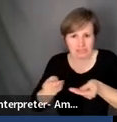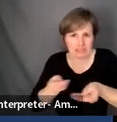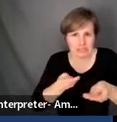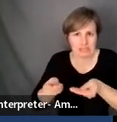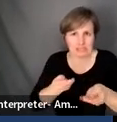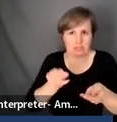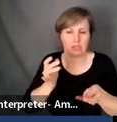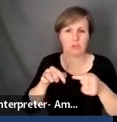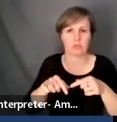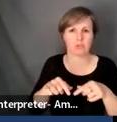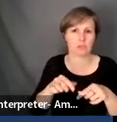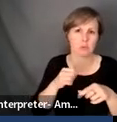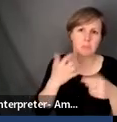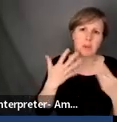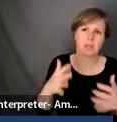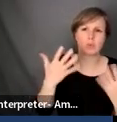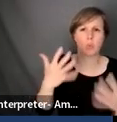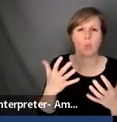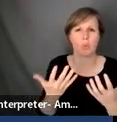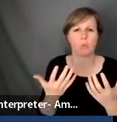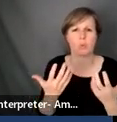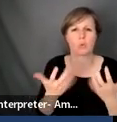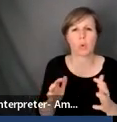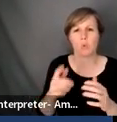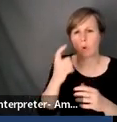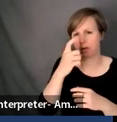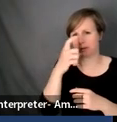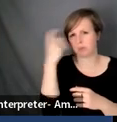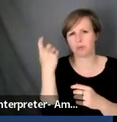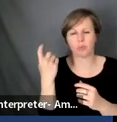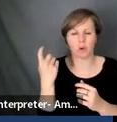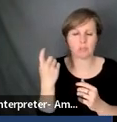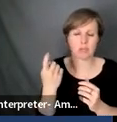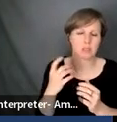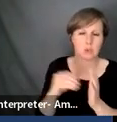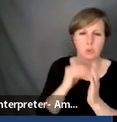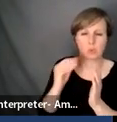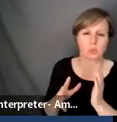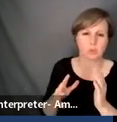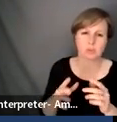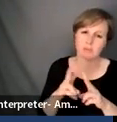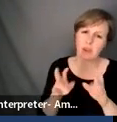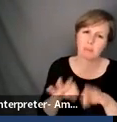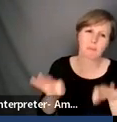in order not to re-traumatize your students of the global majority. That's very important to take into account.